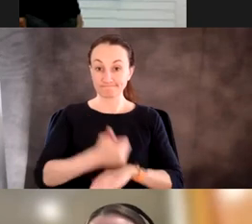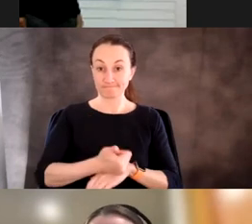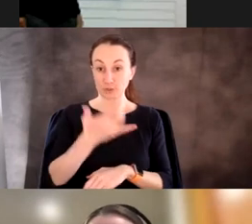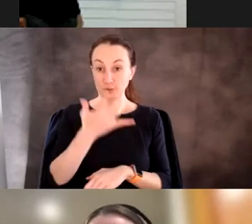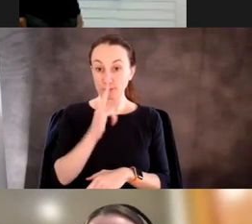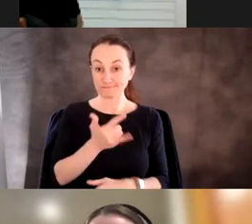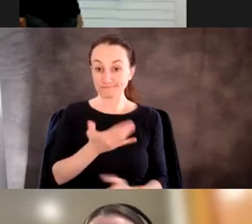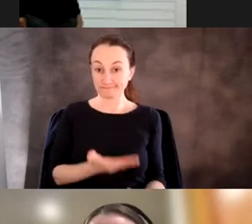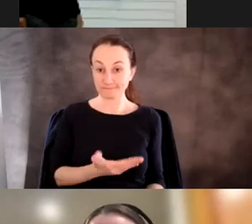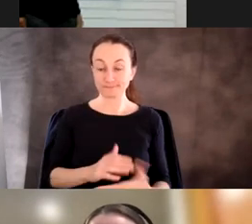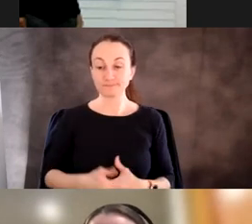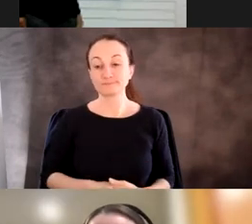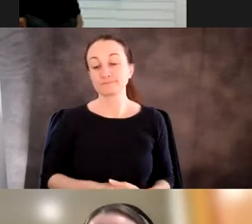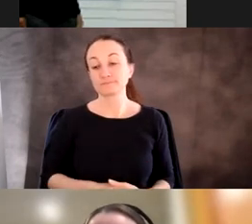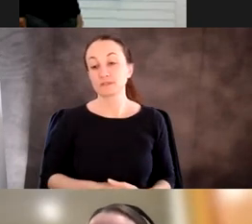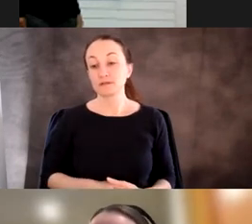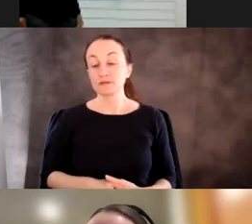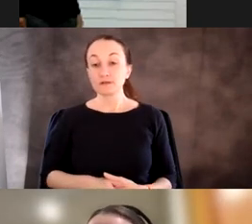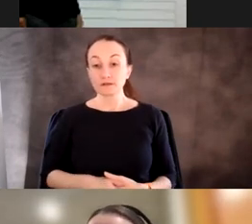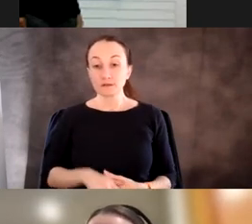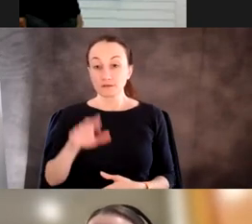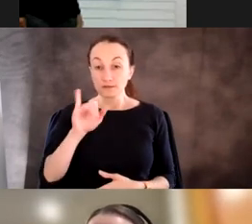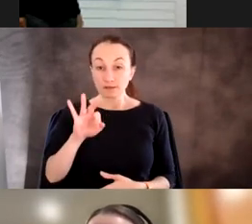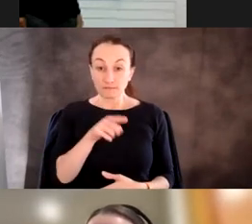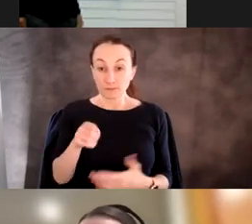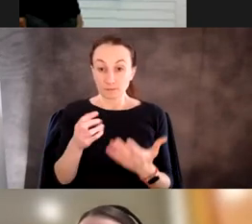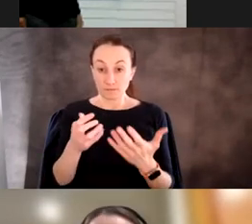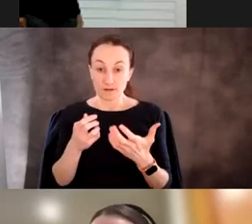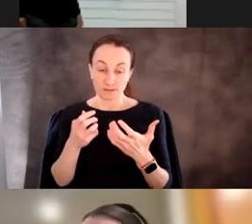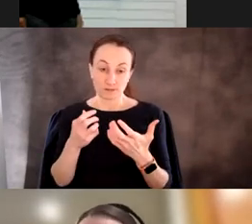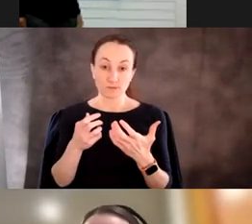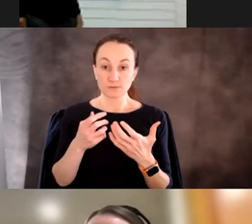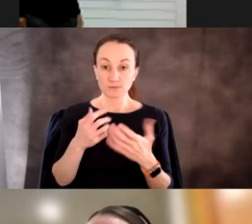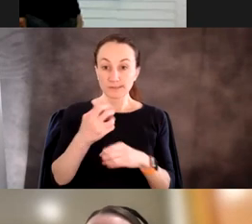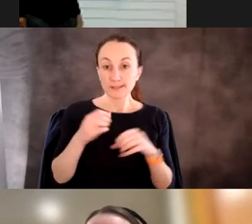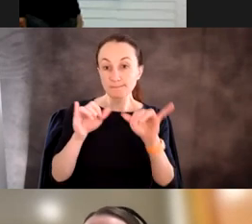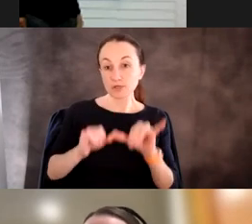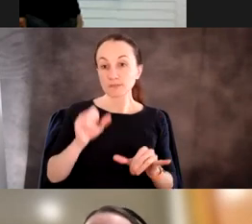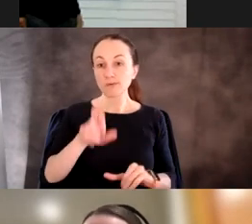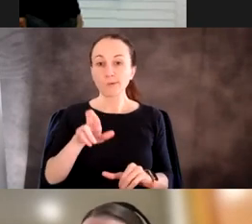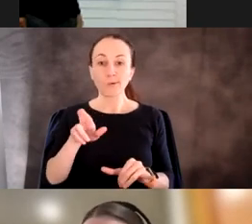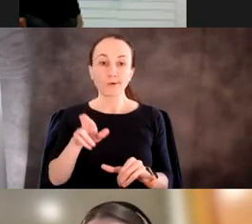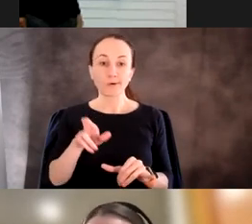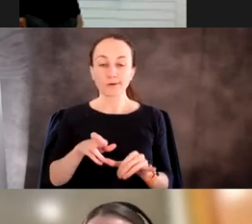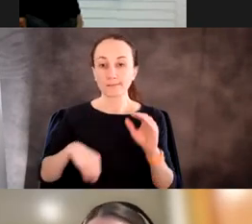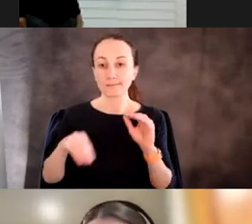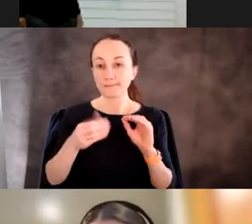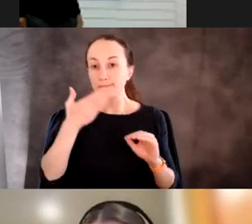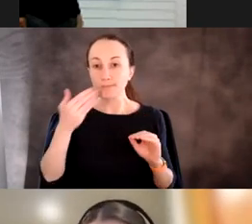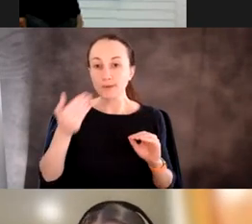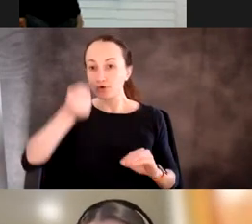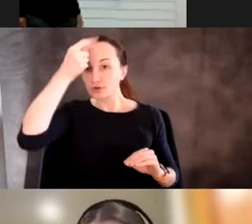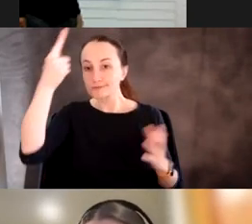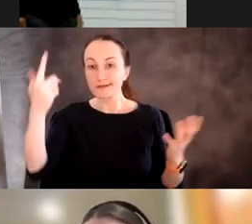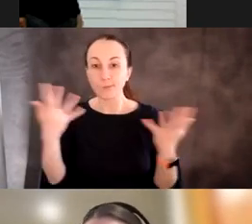your experimental setup that looks like this. If you wanted to take some sort of measurement or sort of further understand like